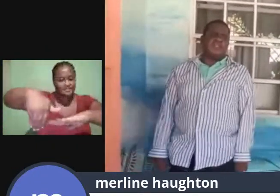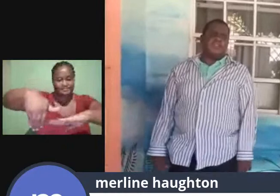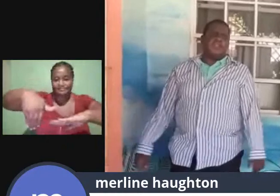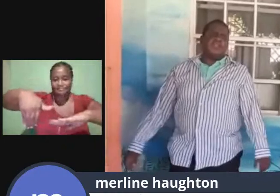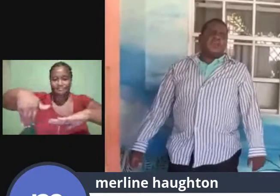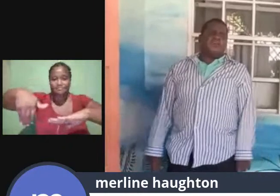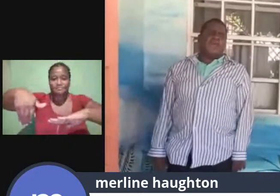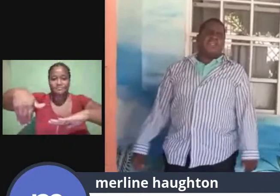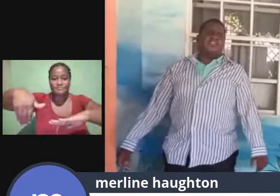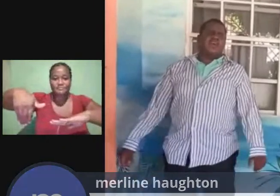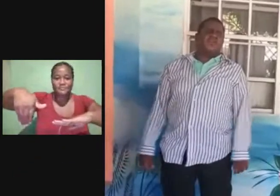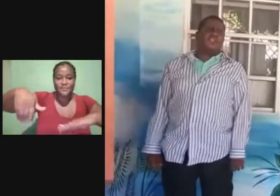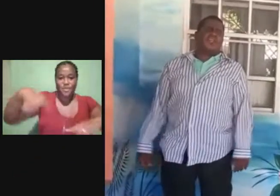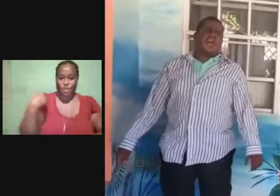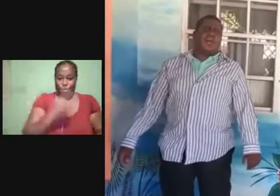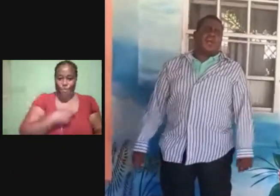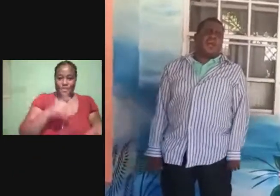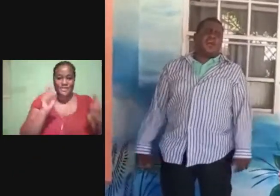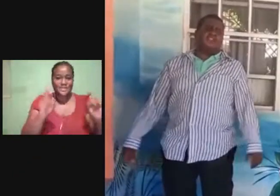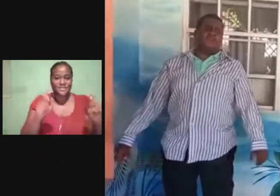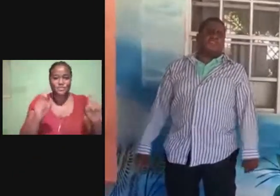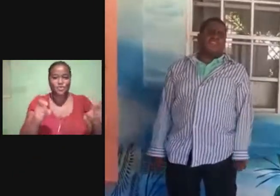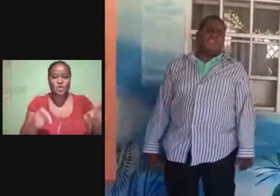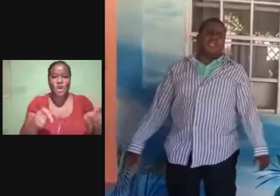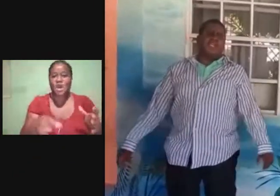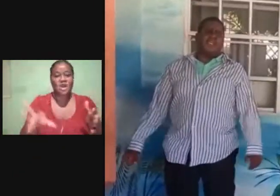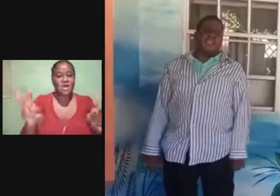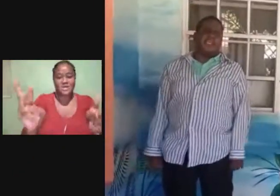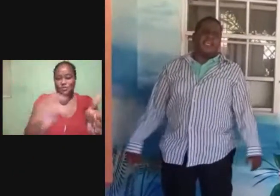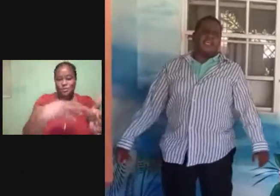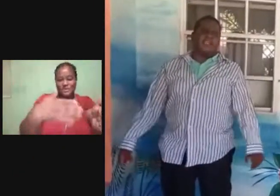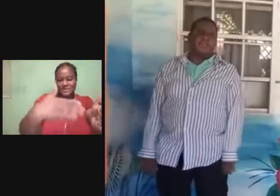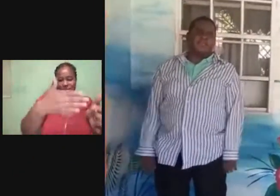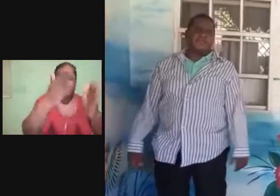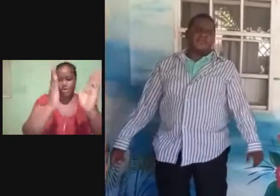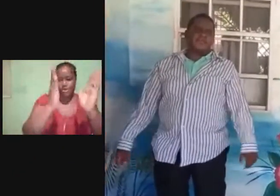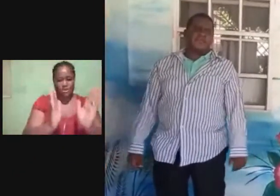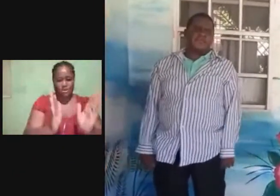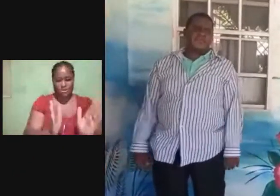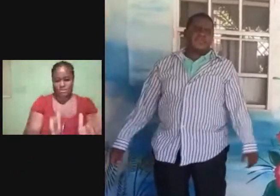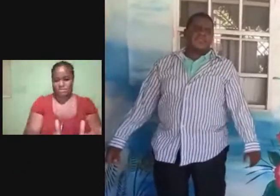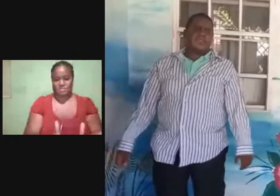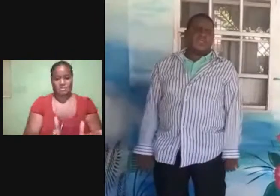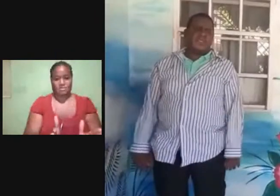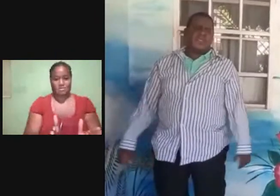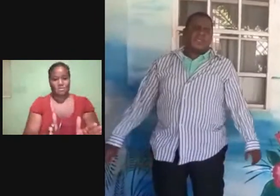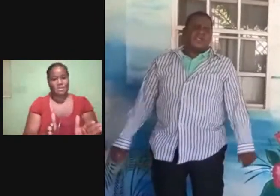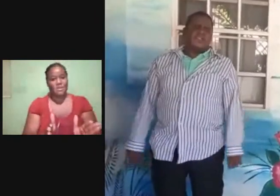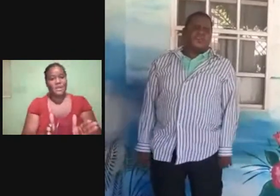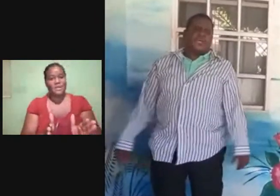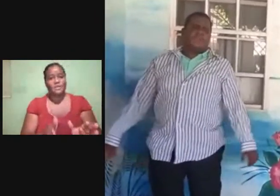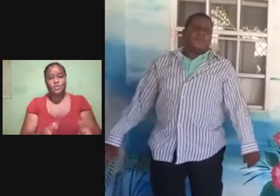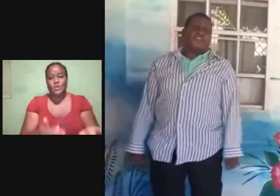We need some good gospel singing to help us